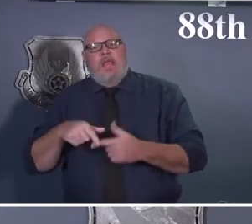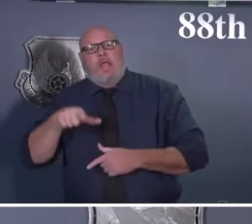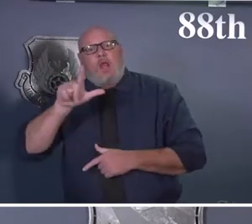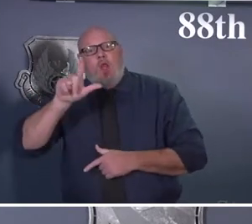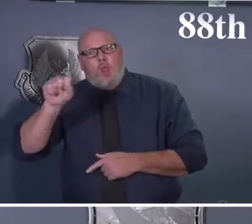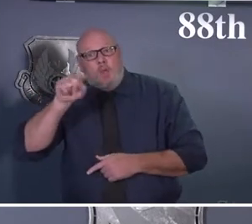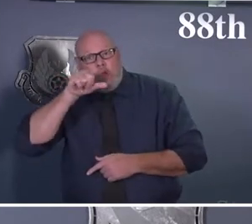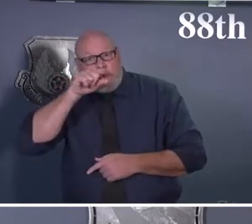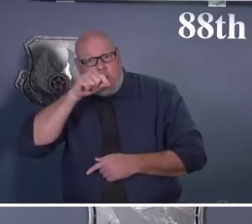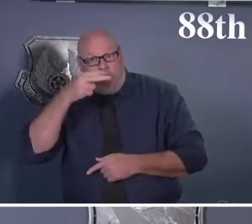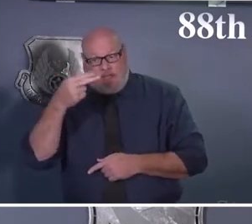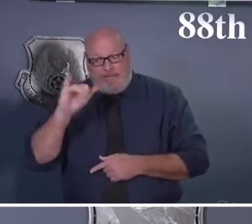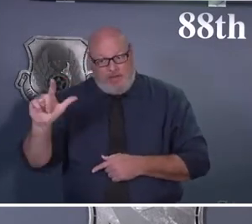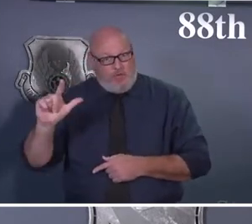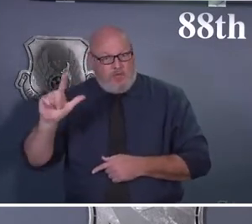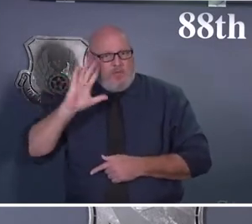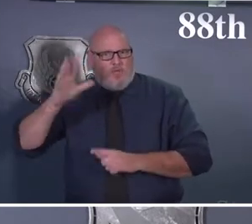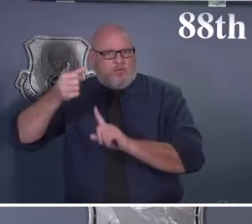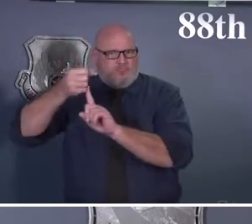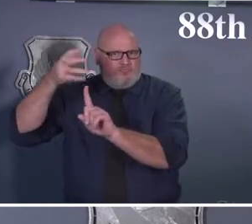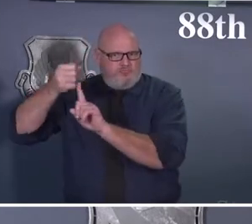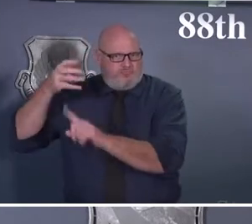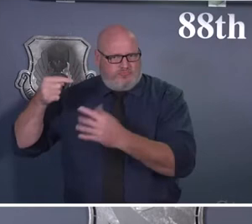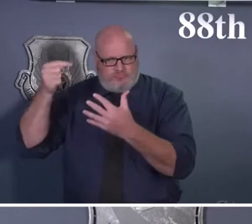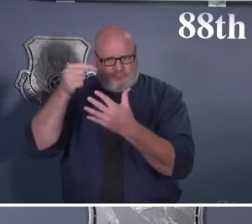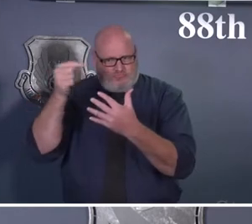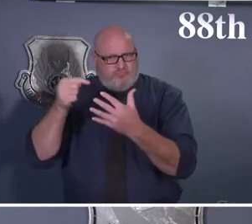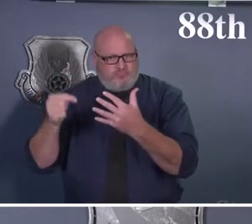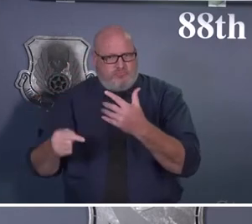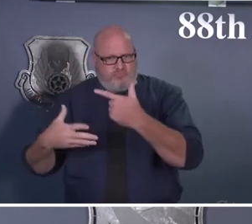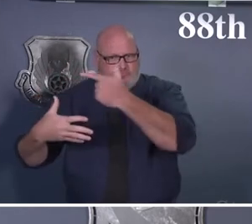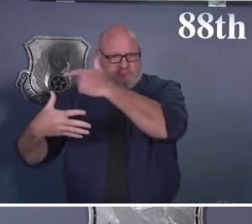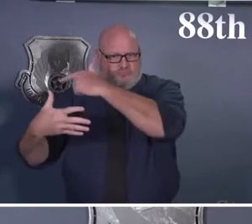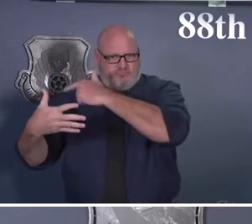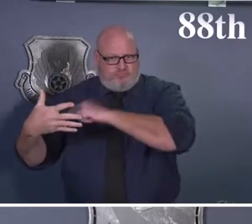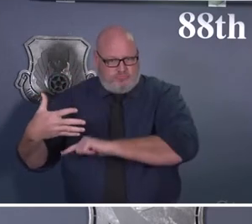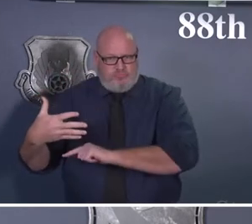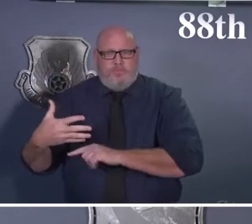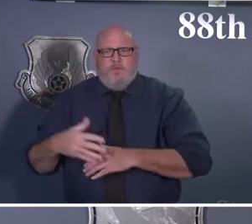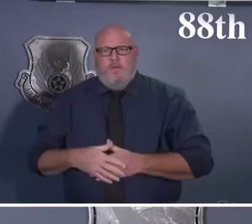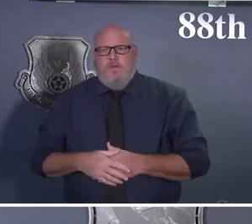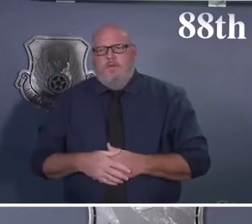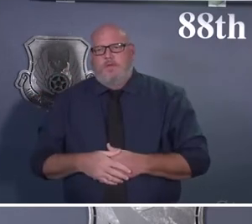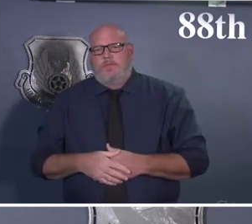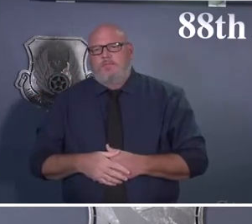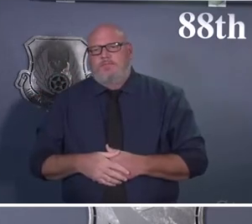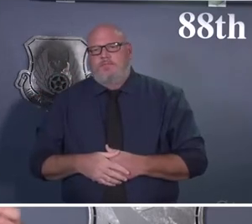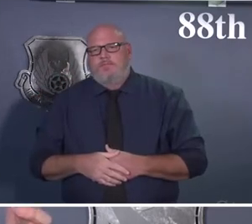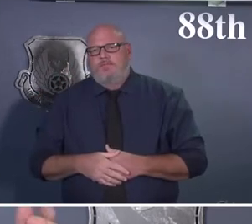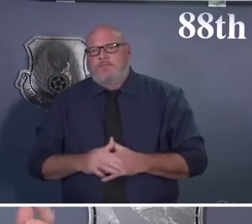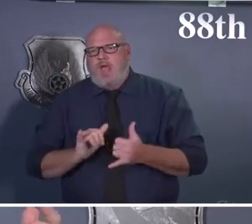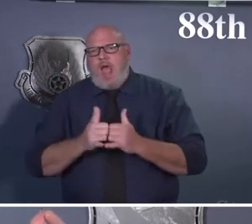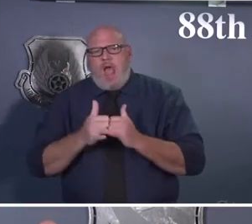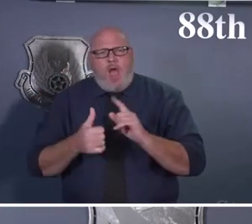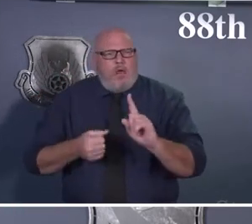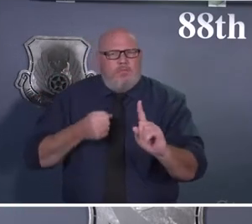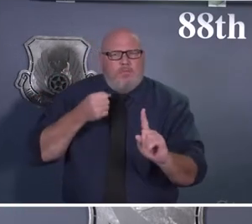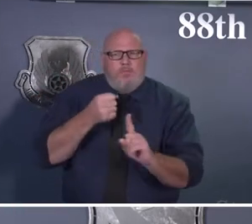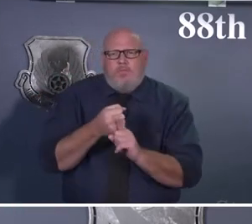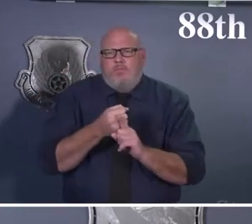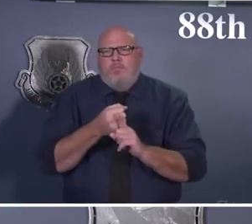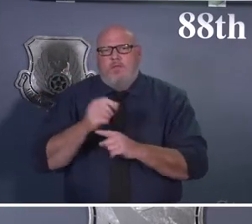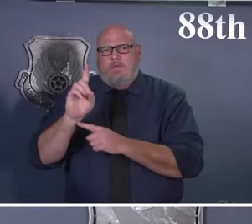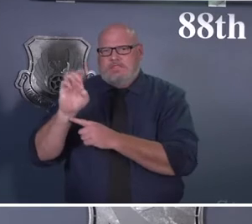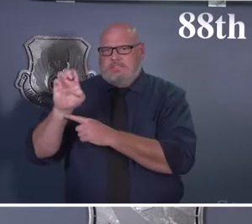Major Manning is going to get into the details. If you recall the journey to Health Protection Condition Delta. This started all the way back when we were in